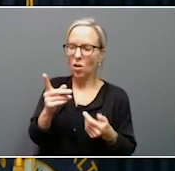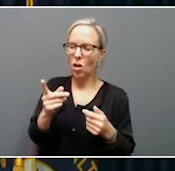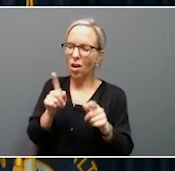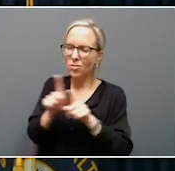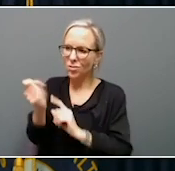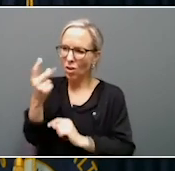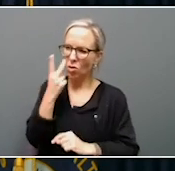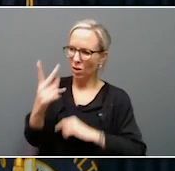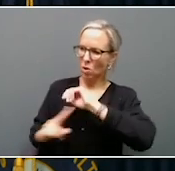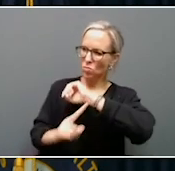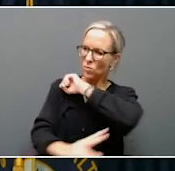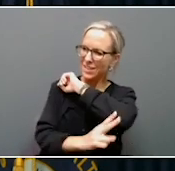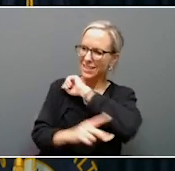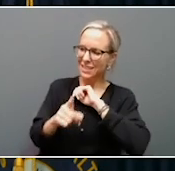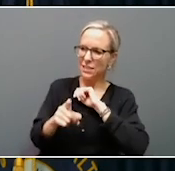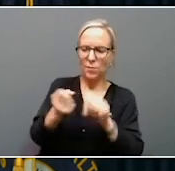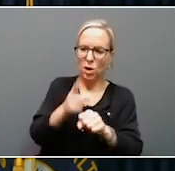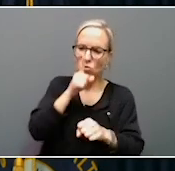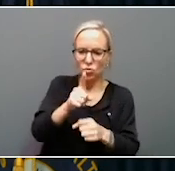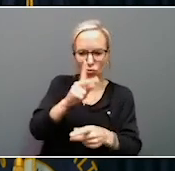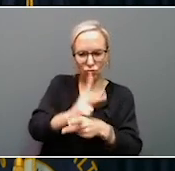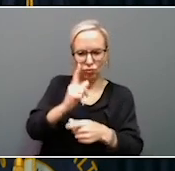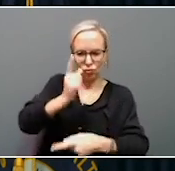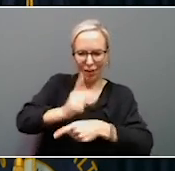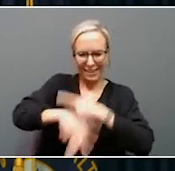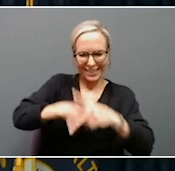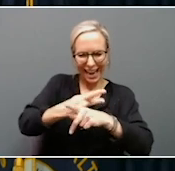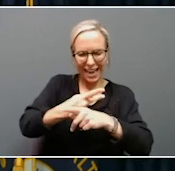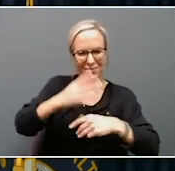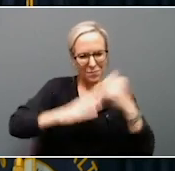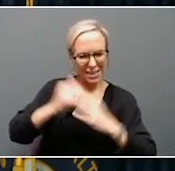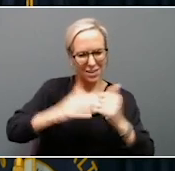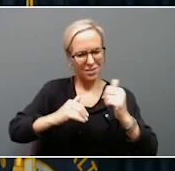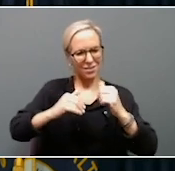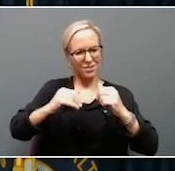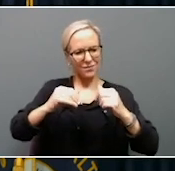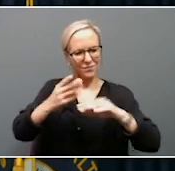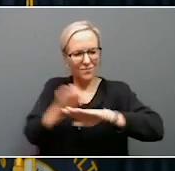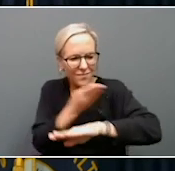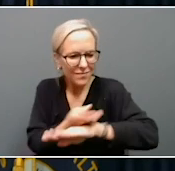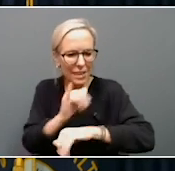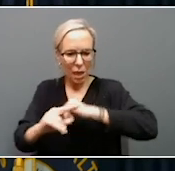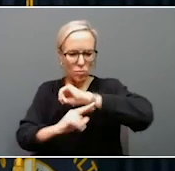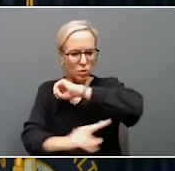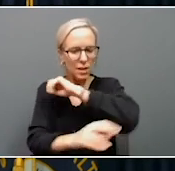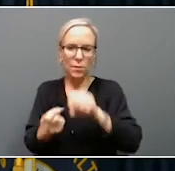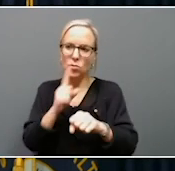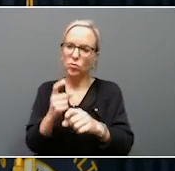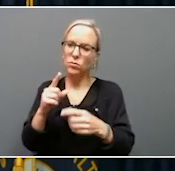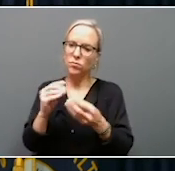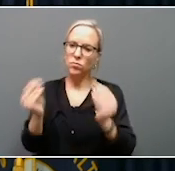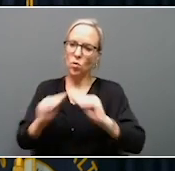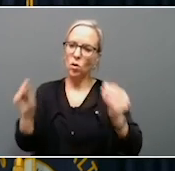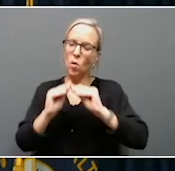happen, and they would hold up. We've to make sure that everything we are building now can withstand more and more severe weather